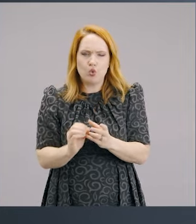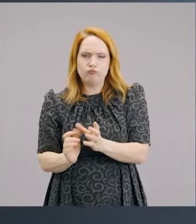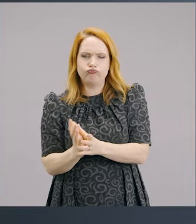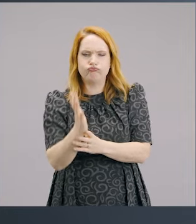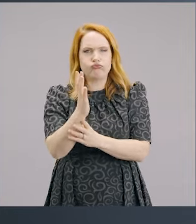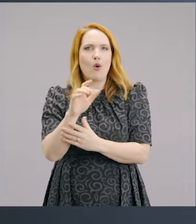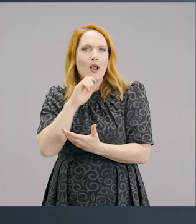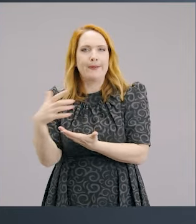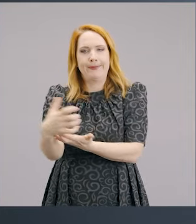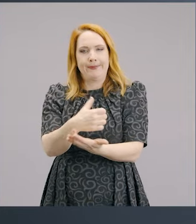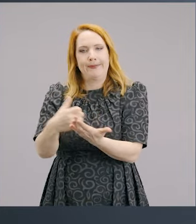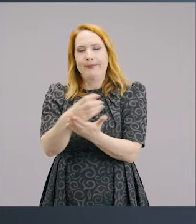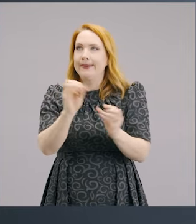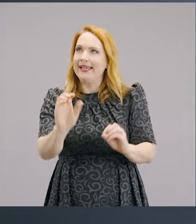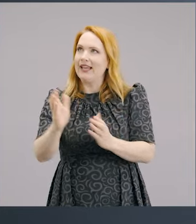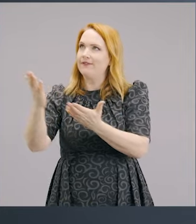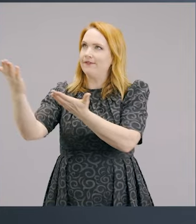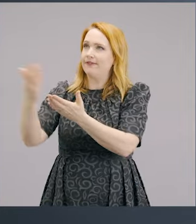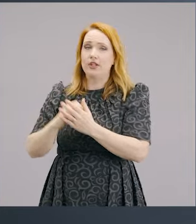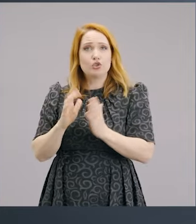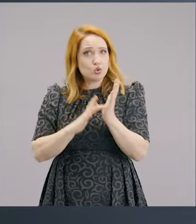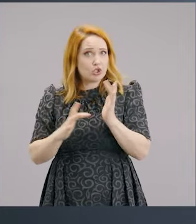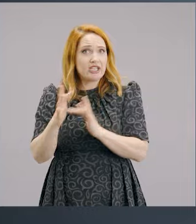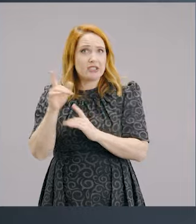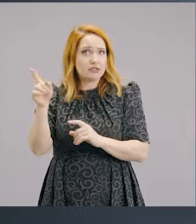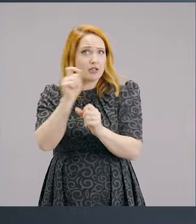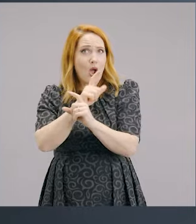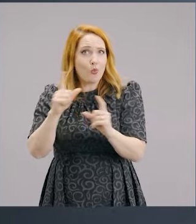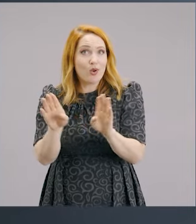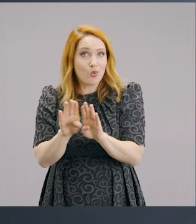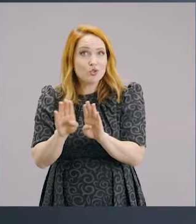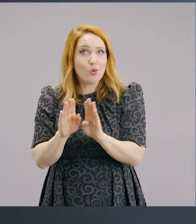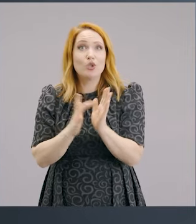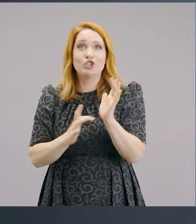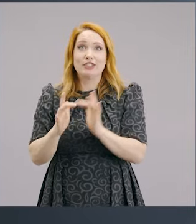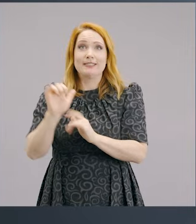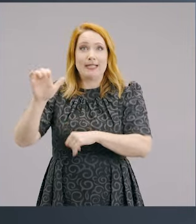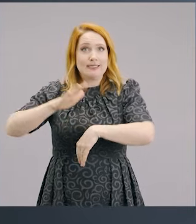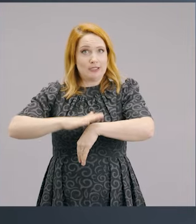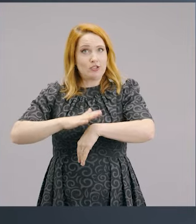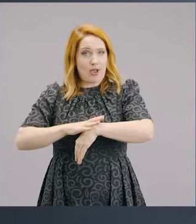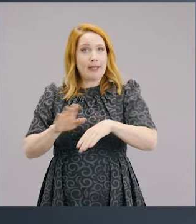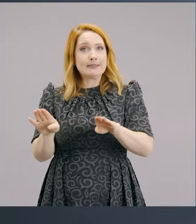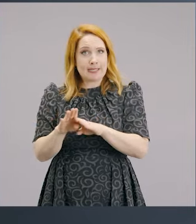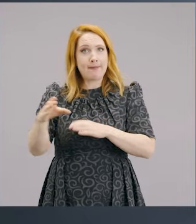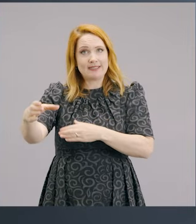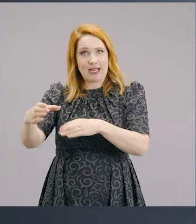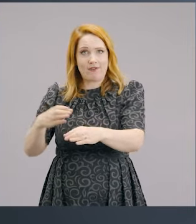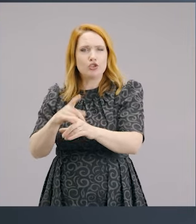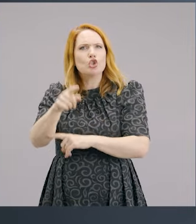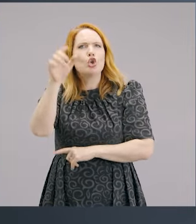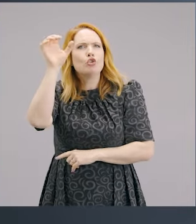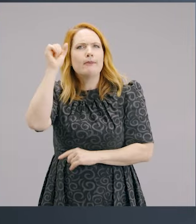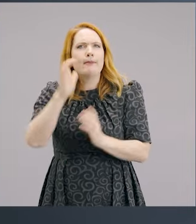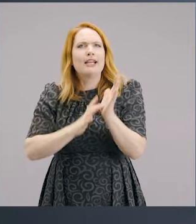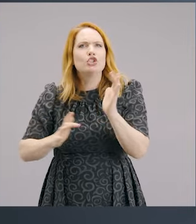food. Whatever you would have, you'd bring some of that stuff. And Jesus was familiar with that too. They did that in Jesus' time. You remember when